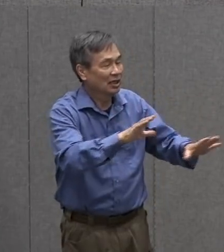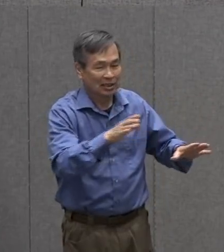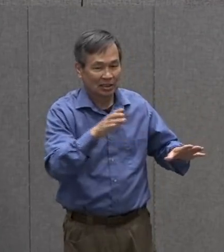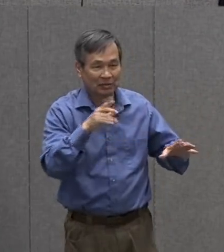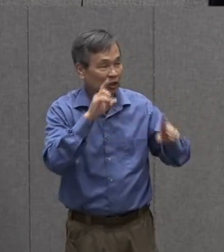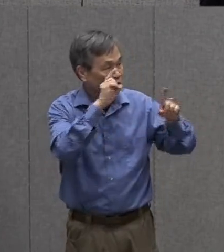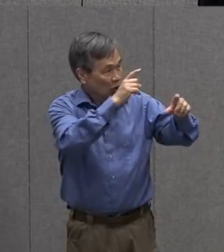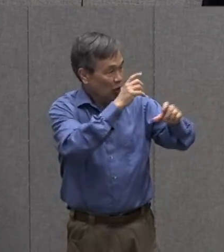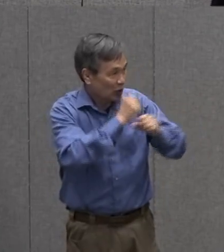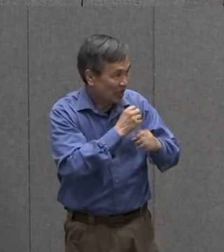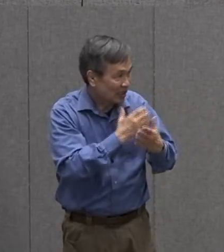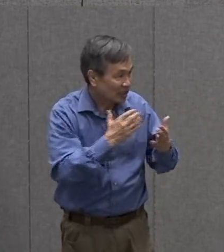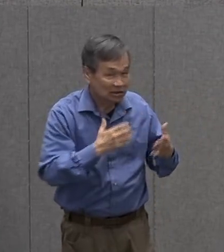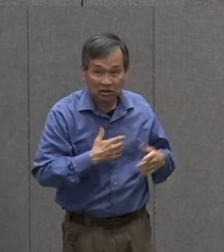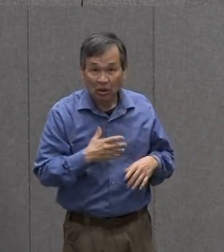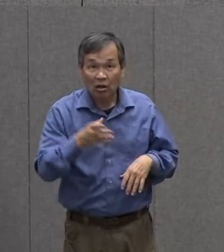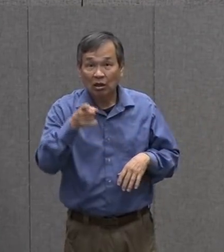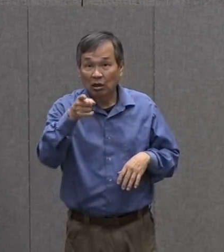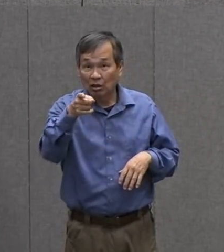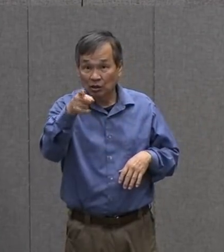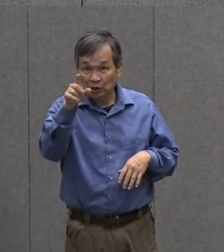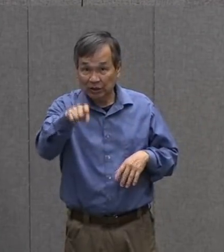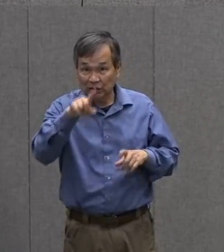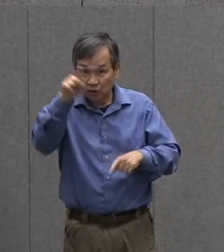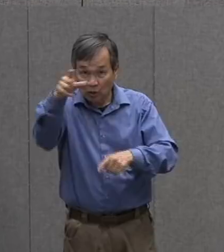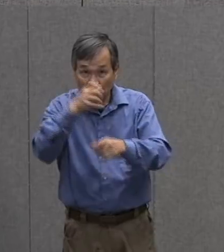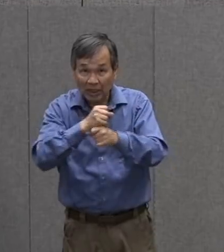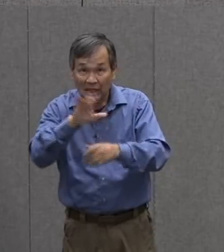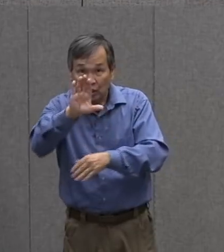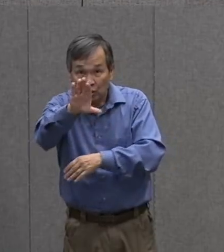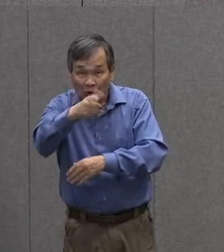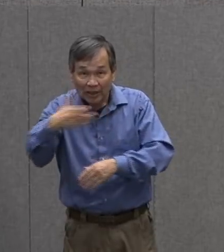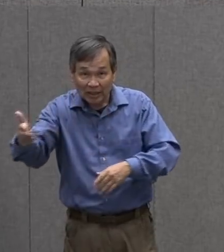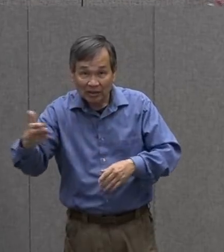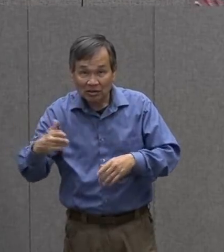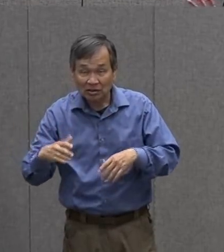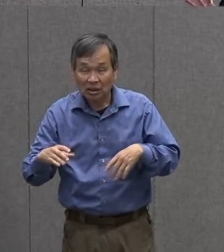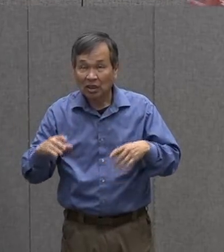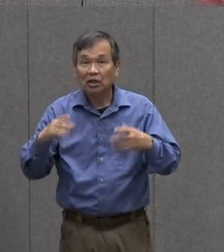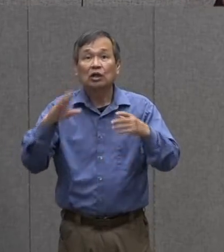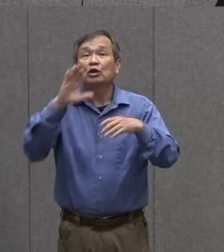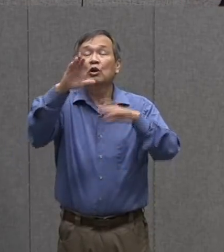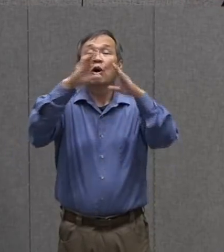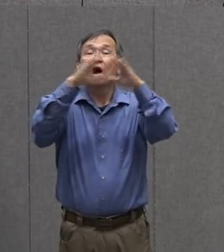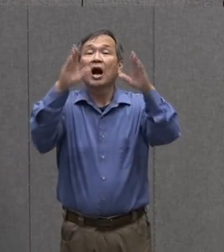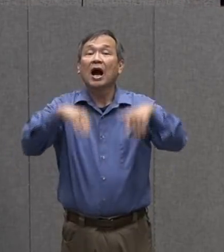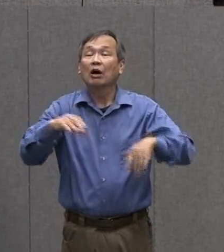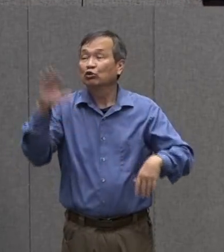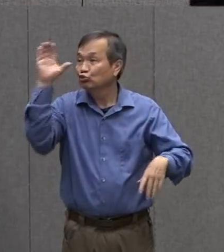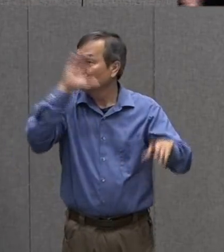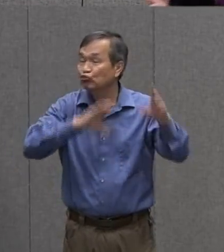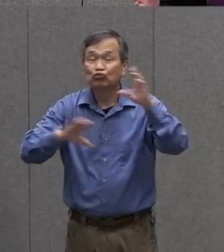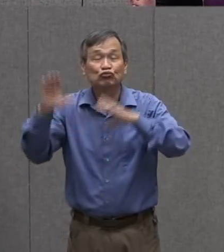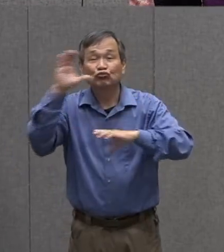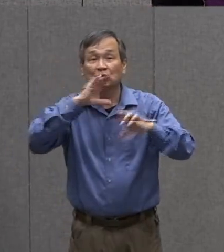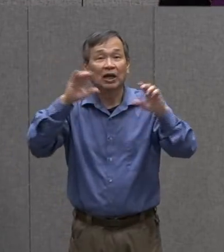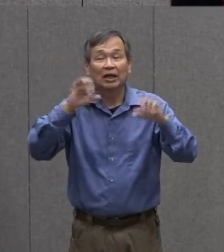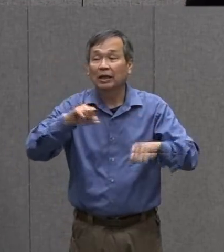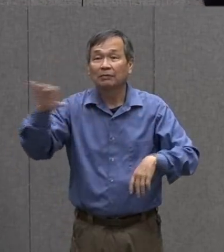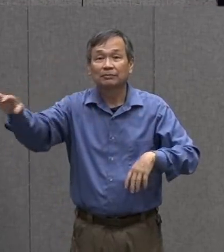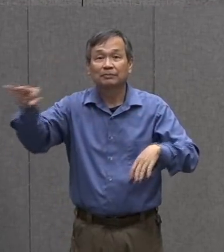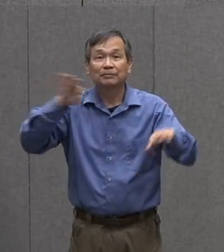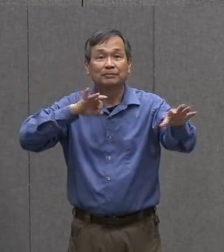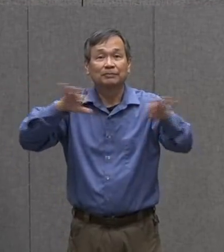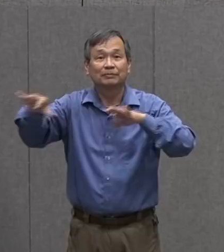supplies boys and girls do you need to go get your supplies too i think so look around your house there's a lot of things that you could choose